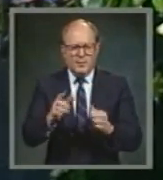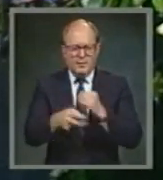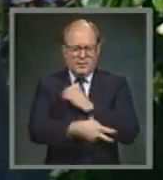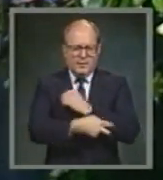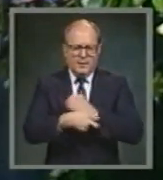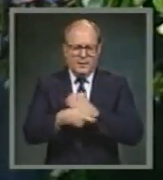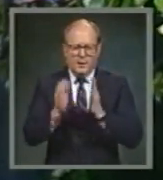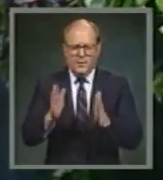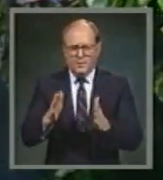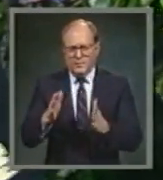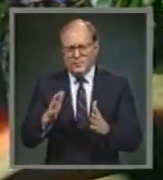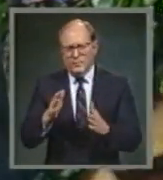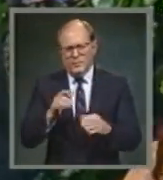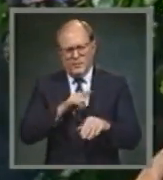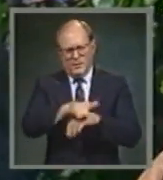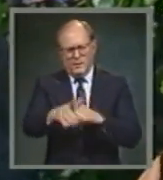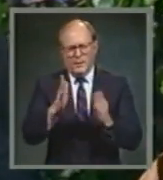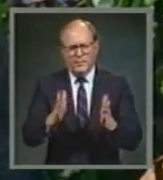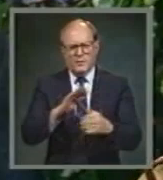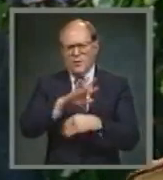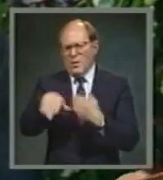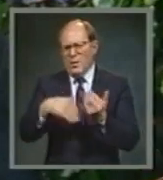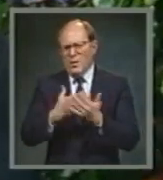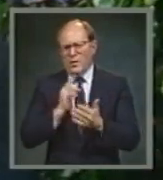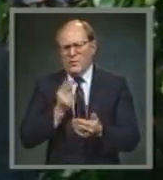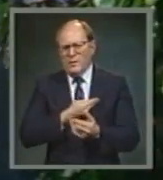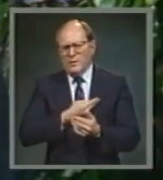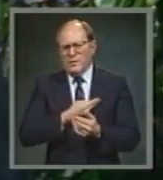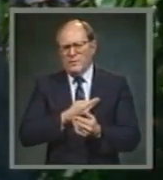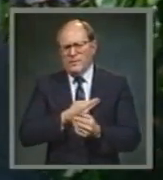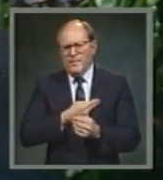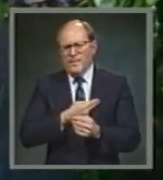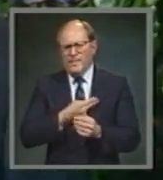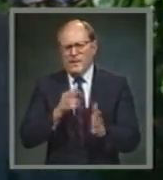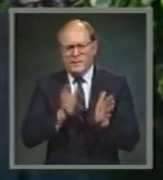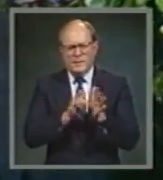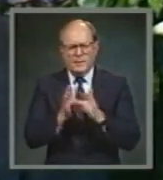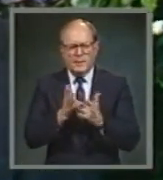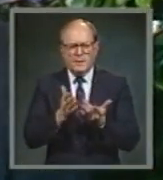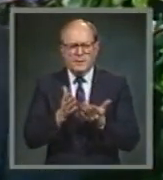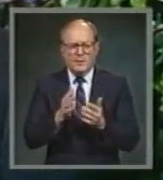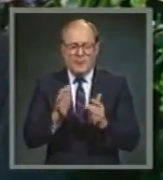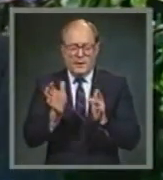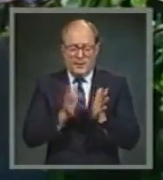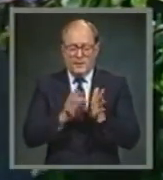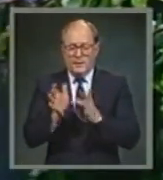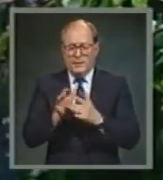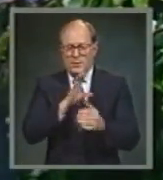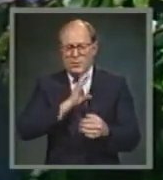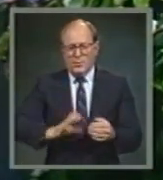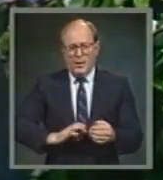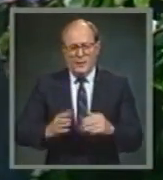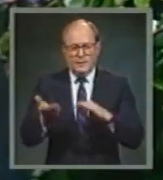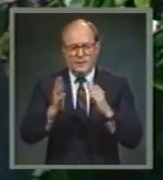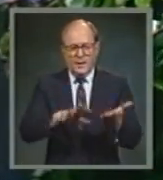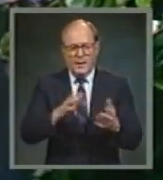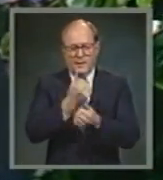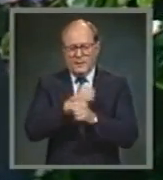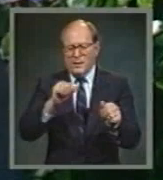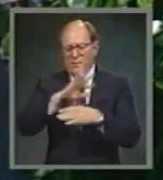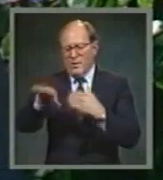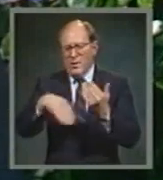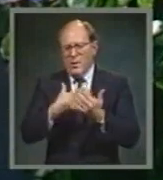thieves, fornicators, all the rest of us. Jesus Christ died to save all kinds of sinners.